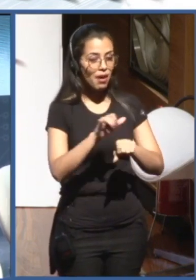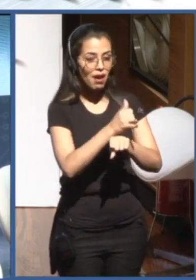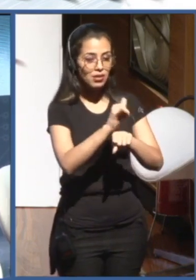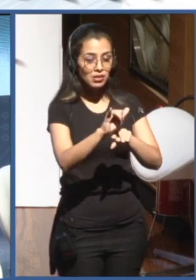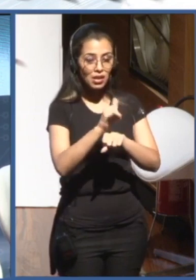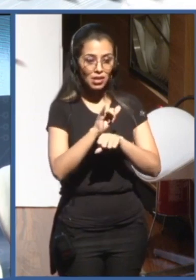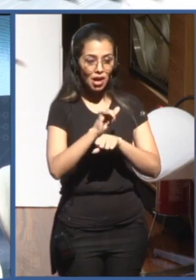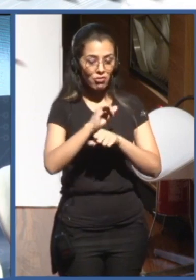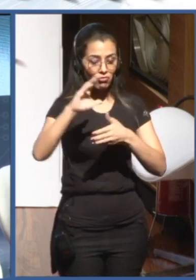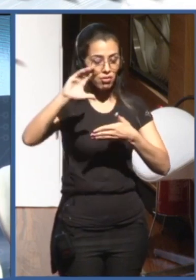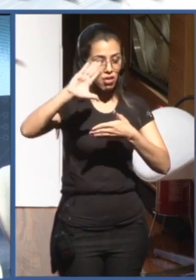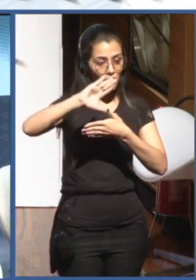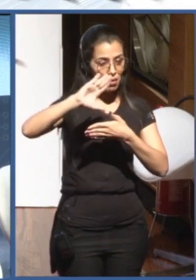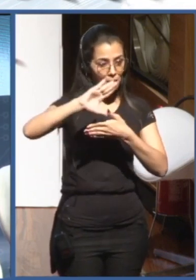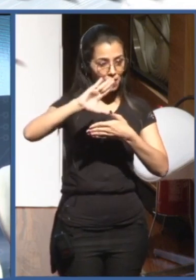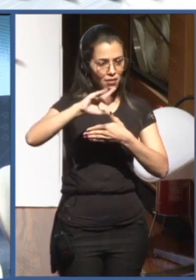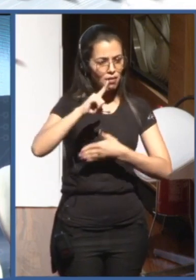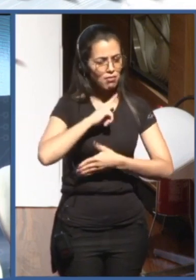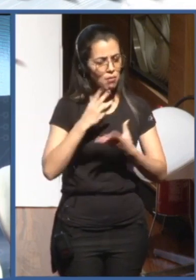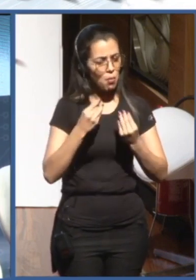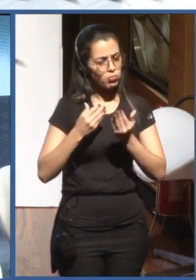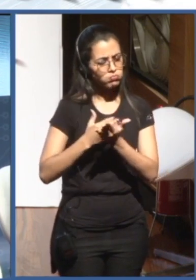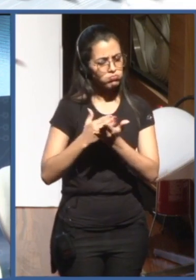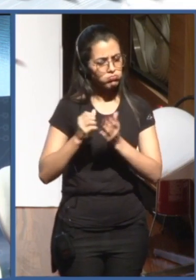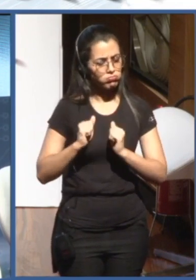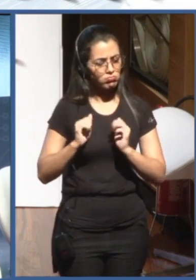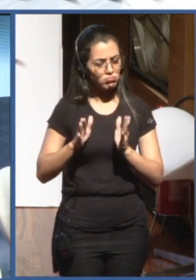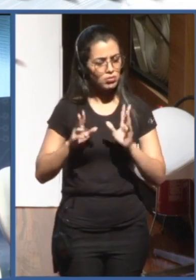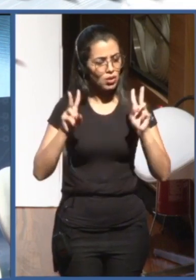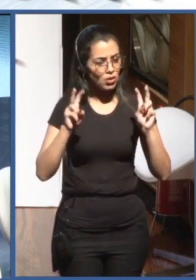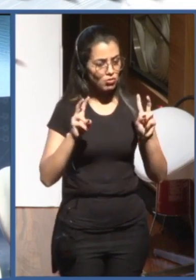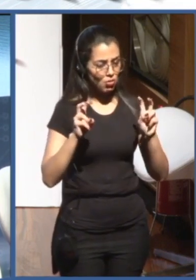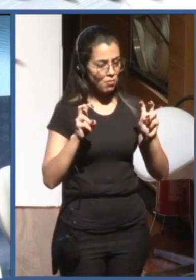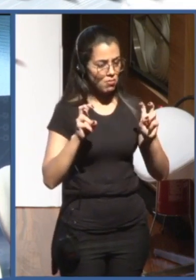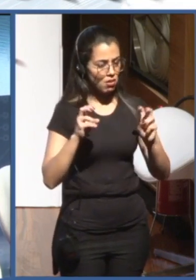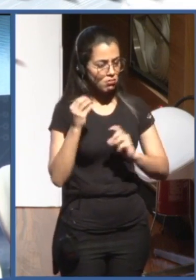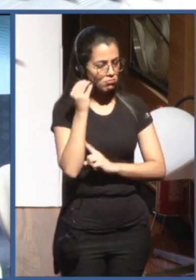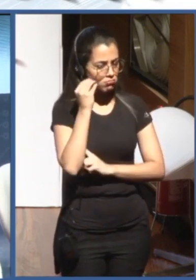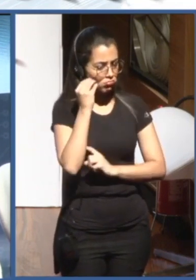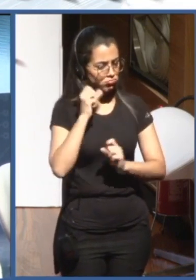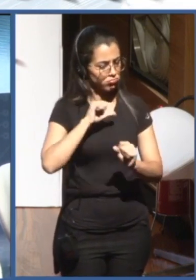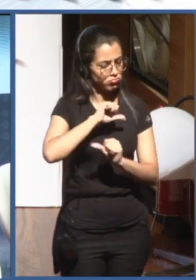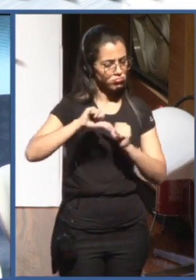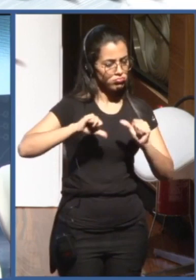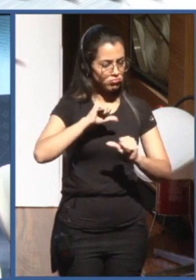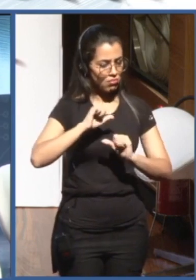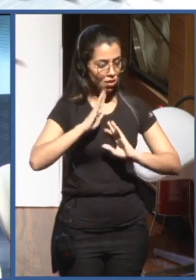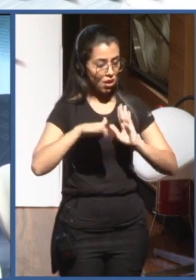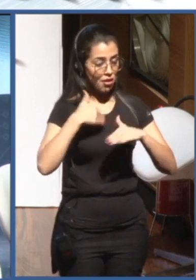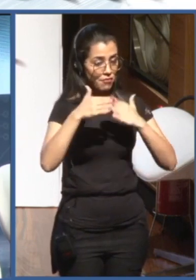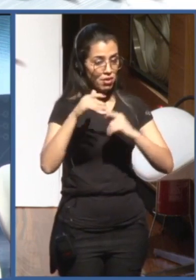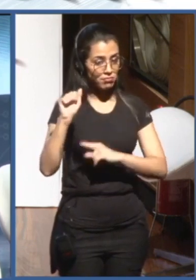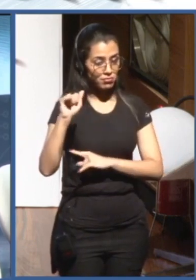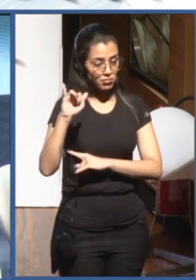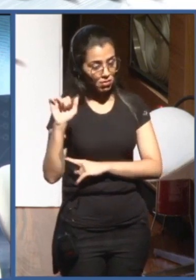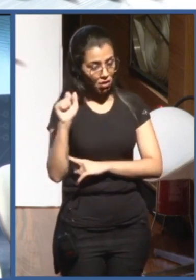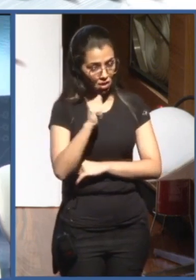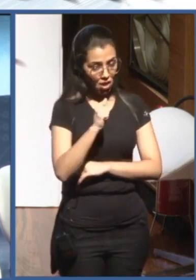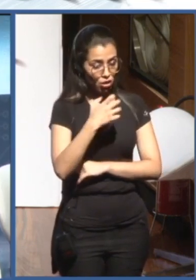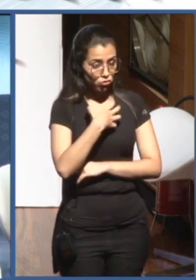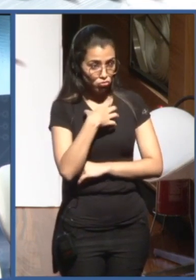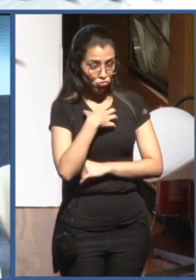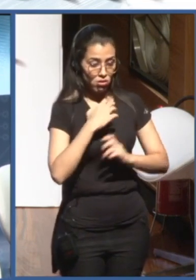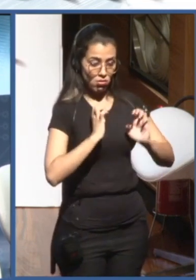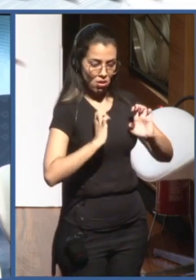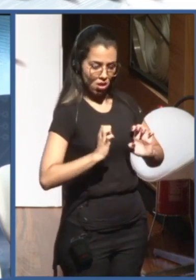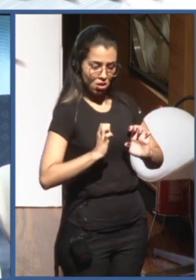regarding the AI ethical guidelines to make sure that we can develop AI ethically with a responsible use. And I guess there's been like some